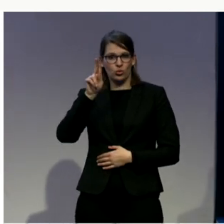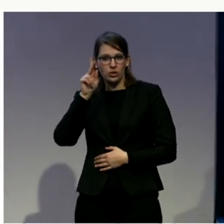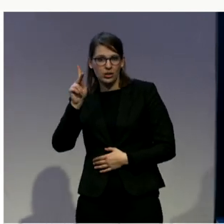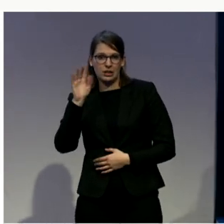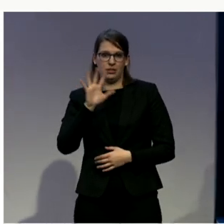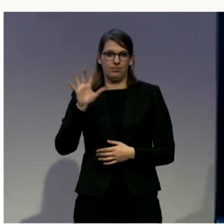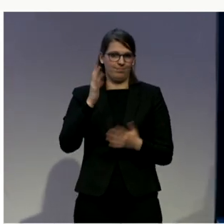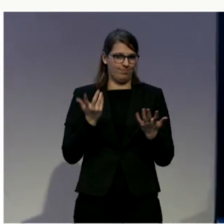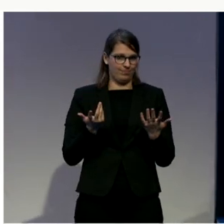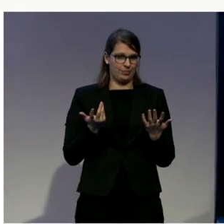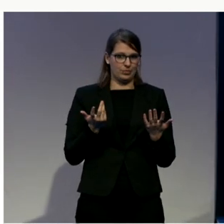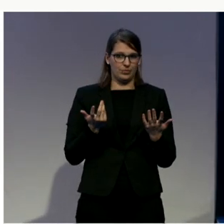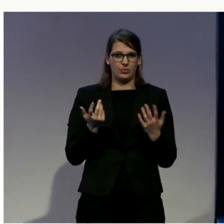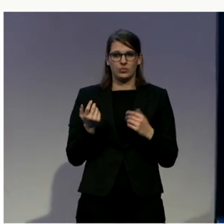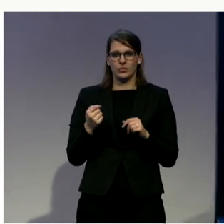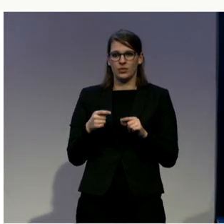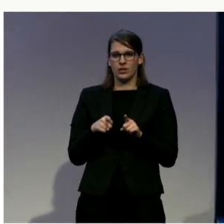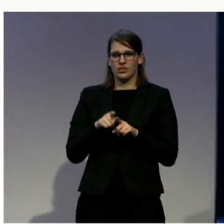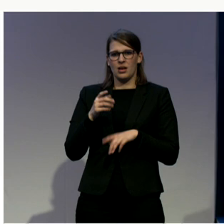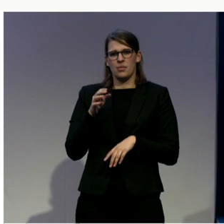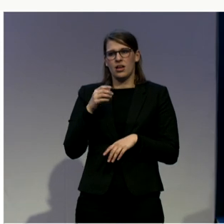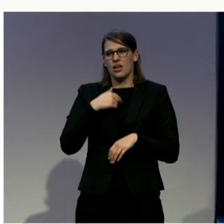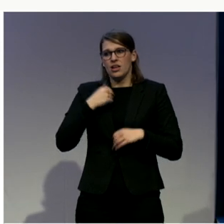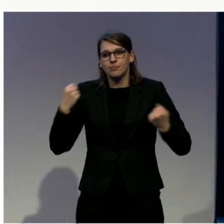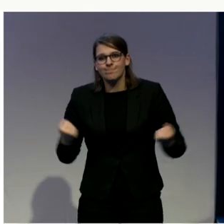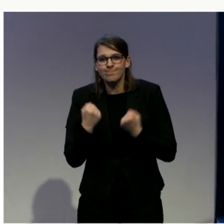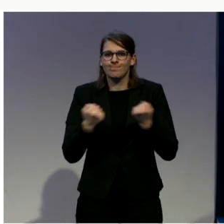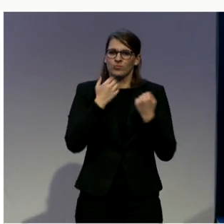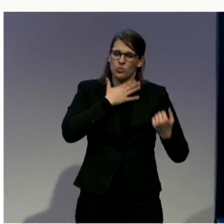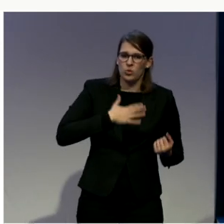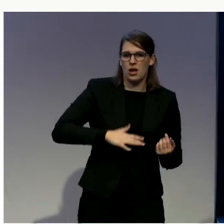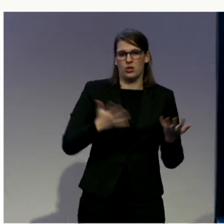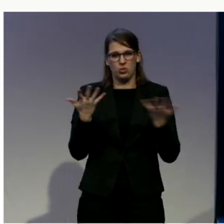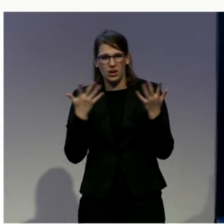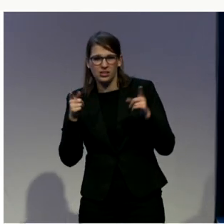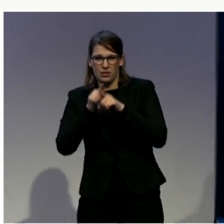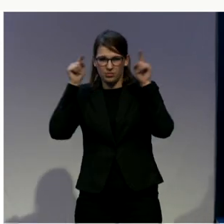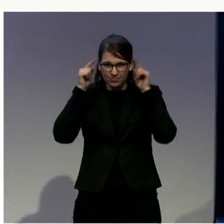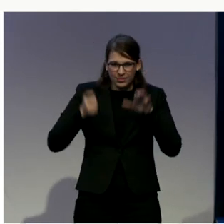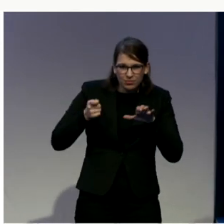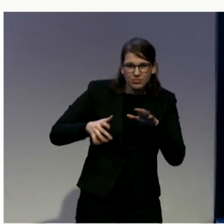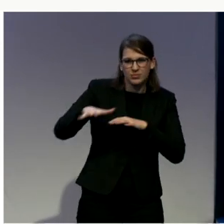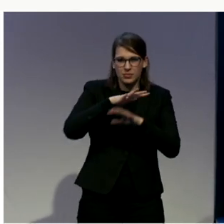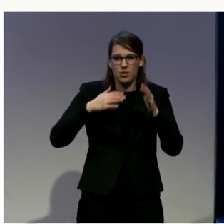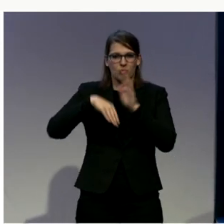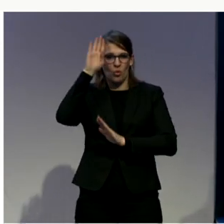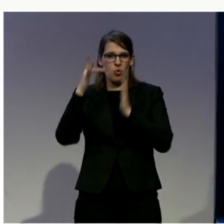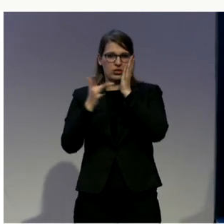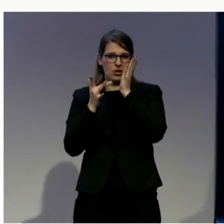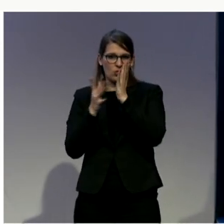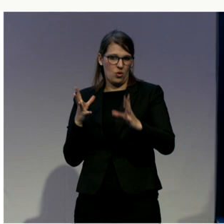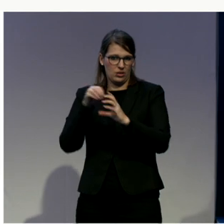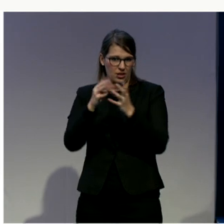more technology used within the court system, but still it's taking a long time